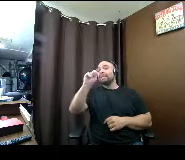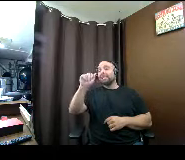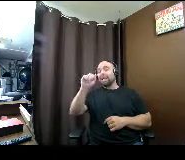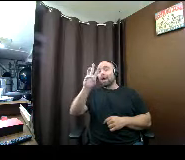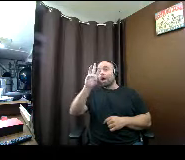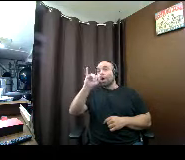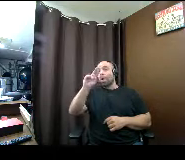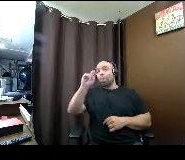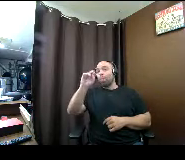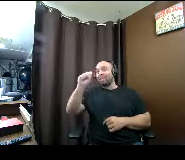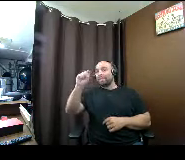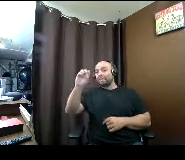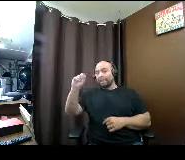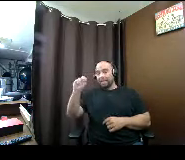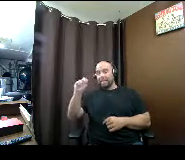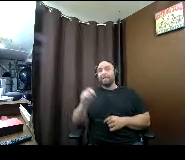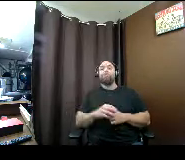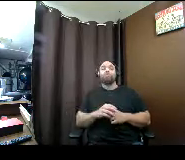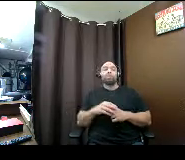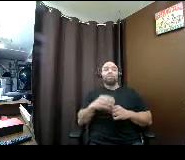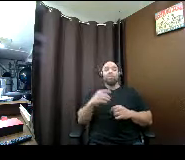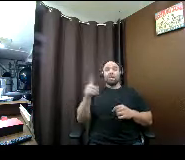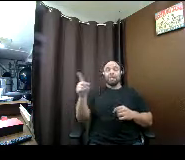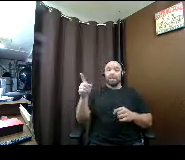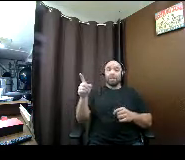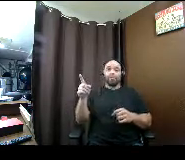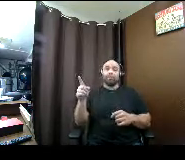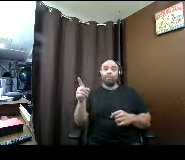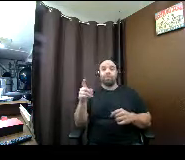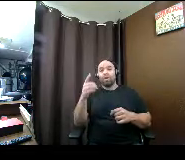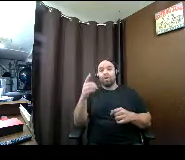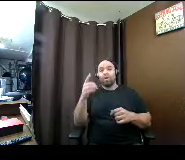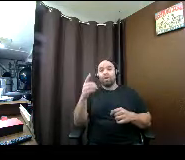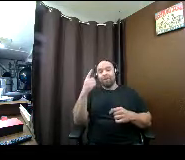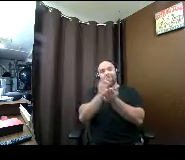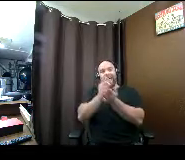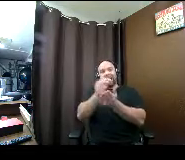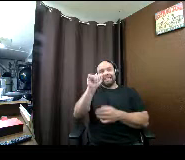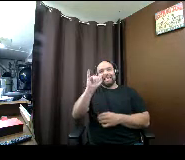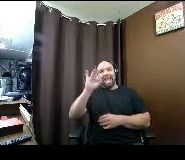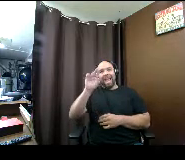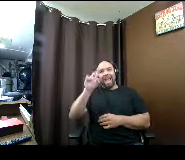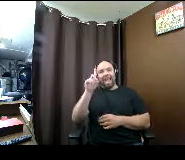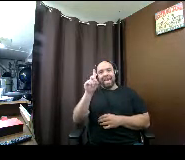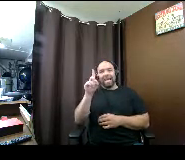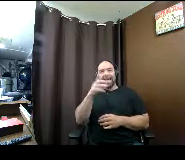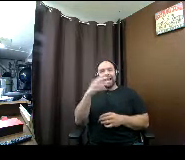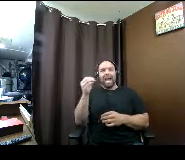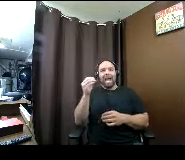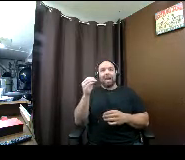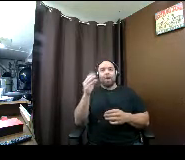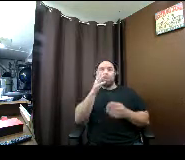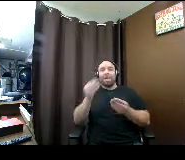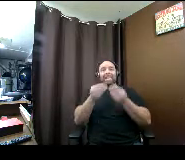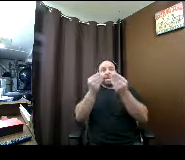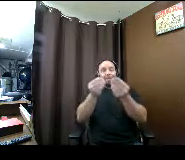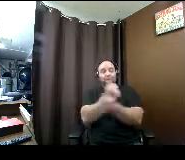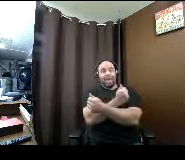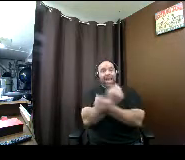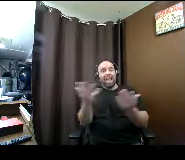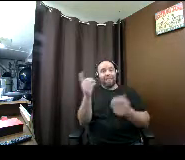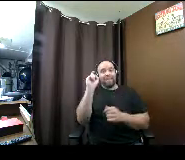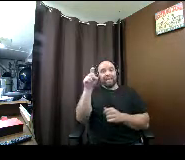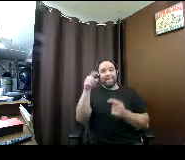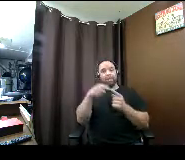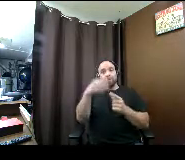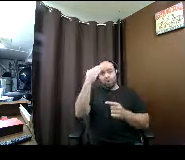council join us today she is an expert in financial aid and she is going to give you everything you need to know to access